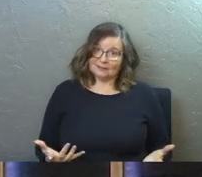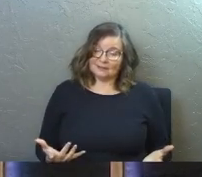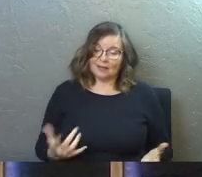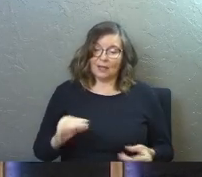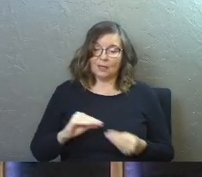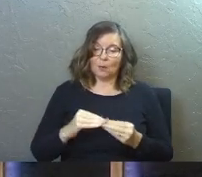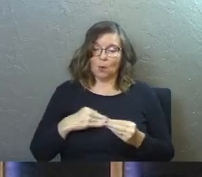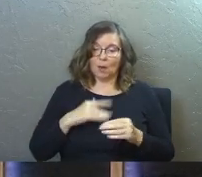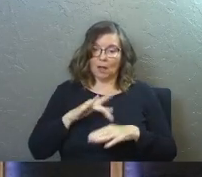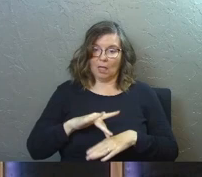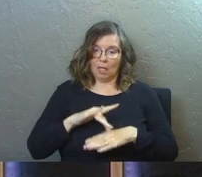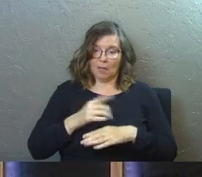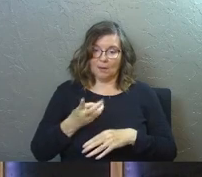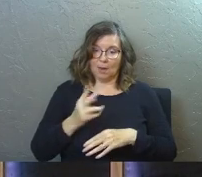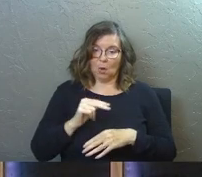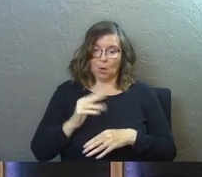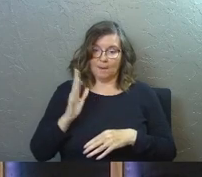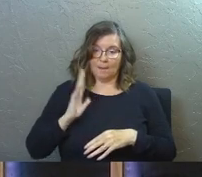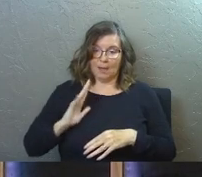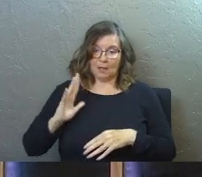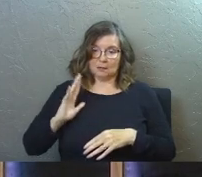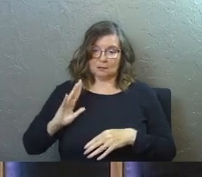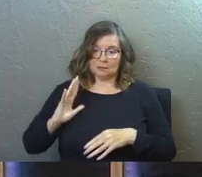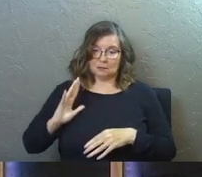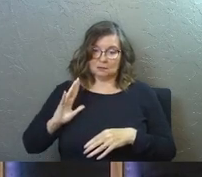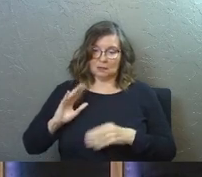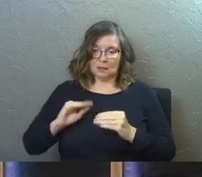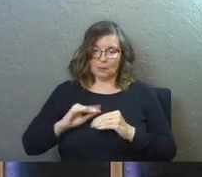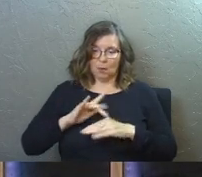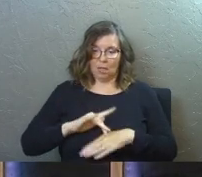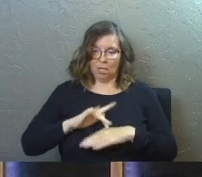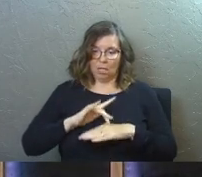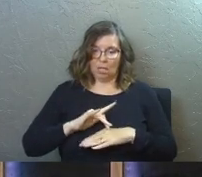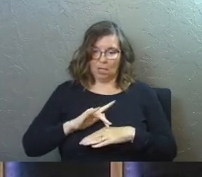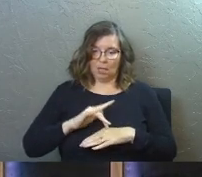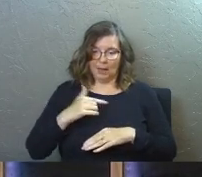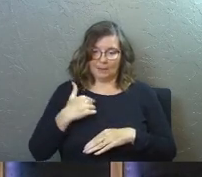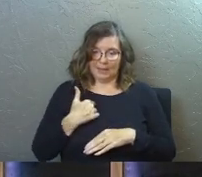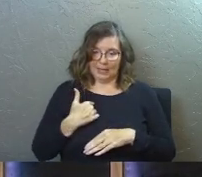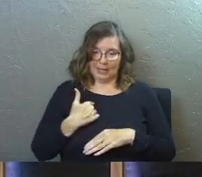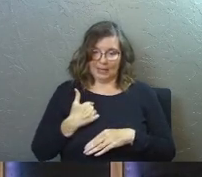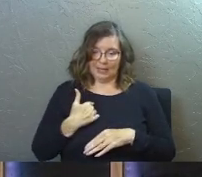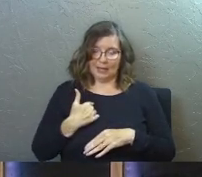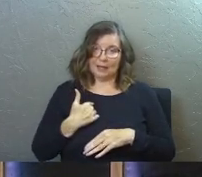And the more I fixate on my own past, the more I'm fixating on me.